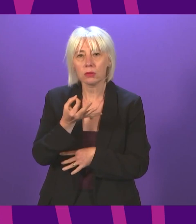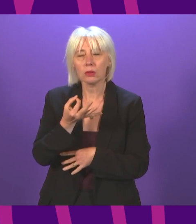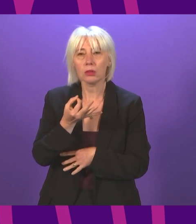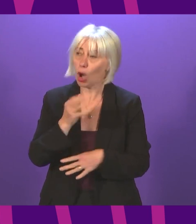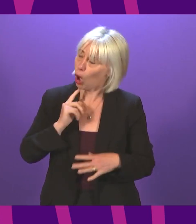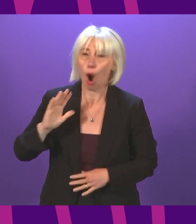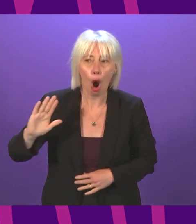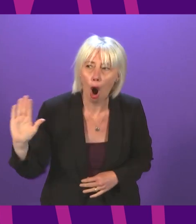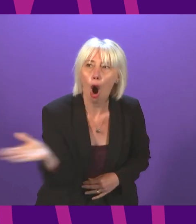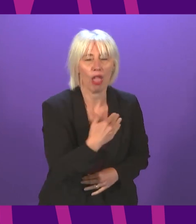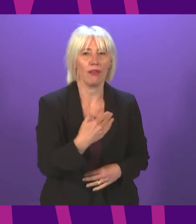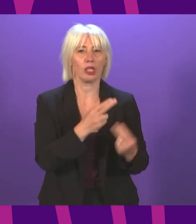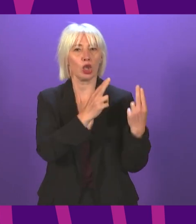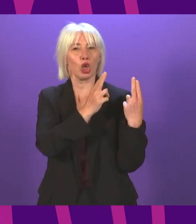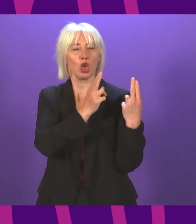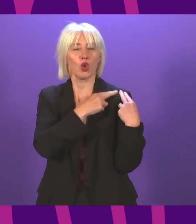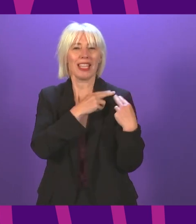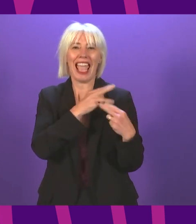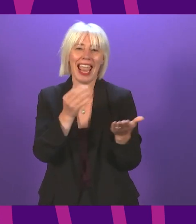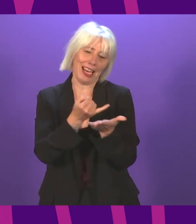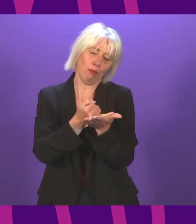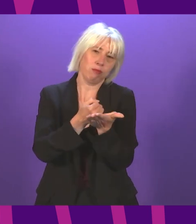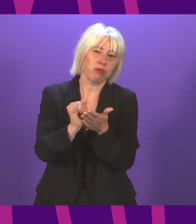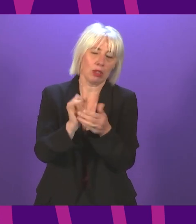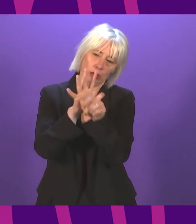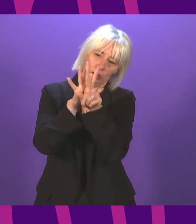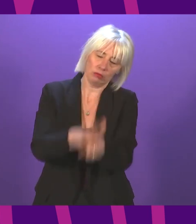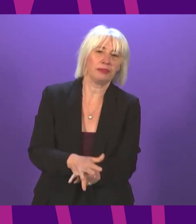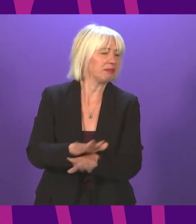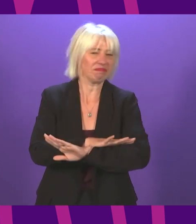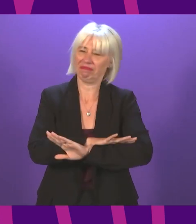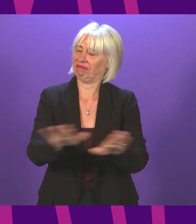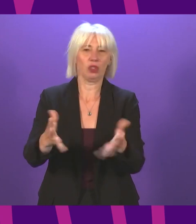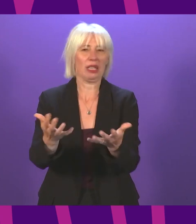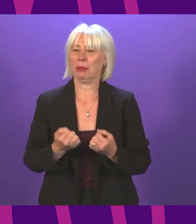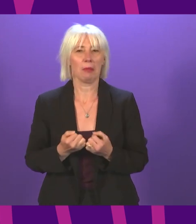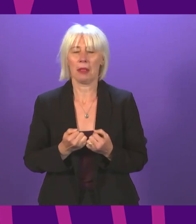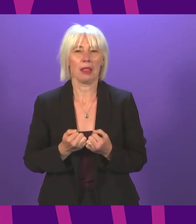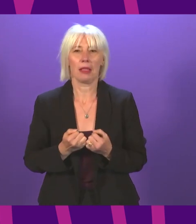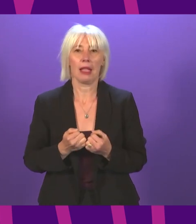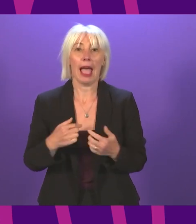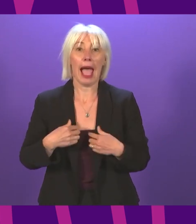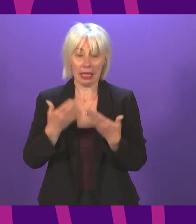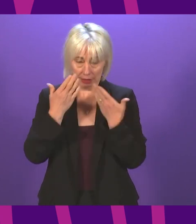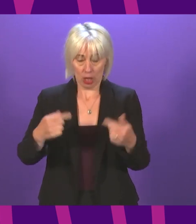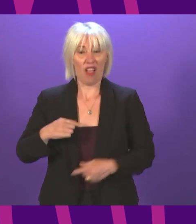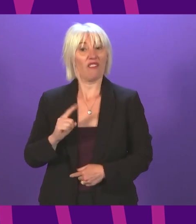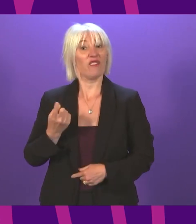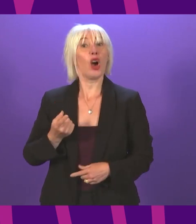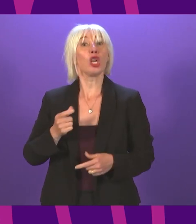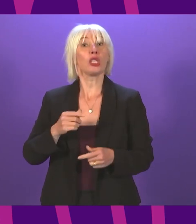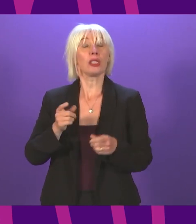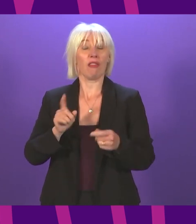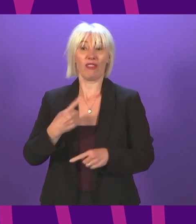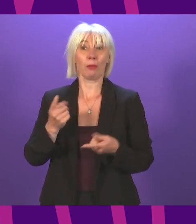all of us, have a duty to stand against racism, prejudice and bigotry. And I dedicate myself, not just as First Minister, but as a